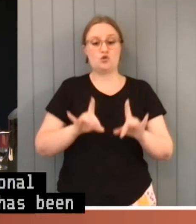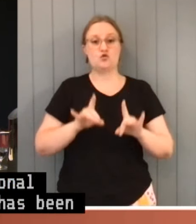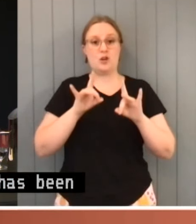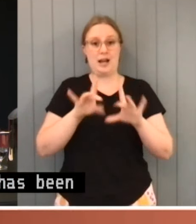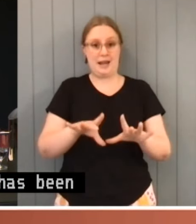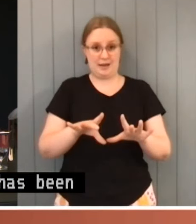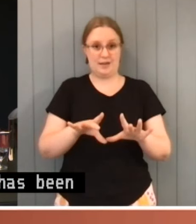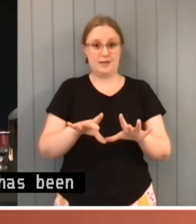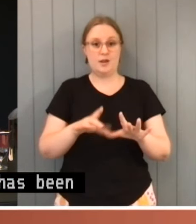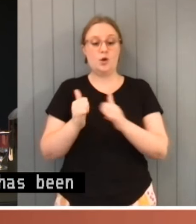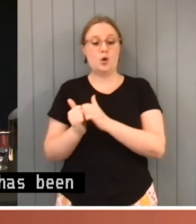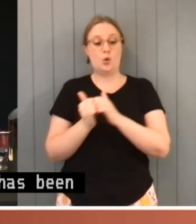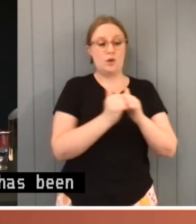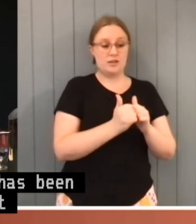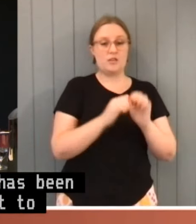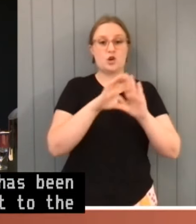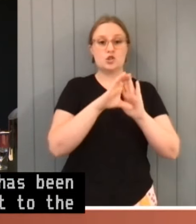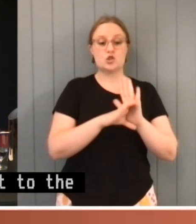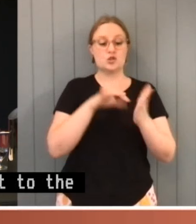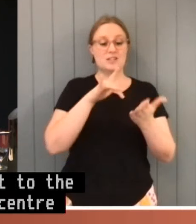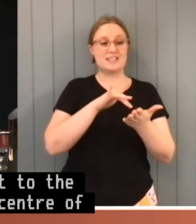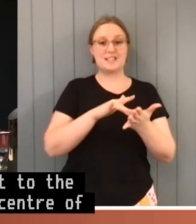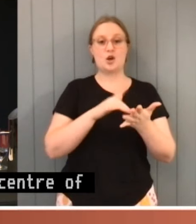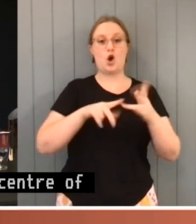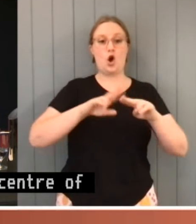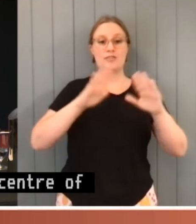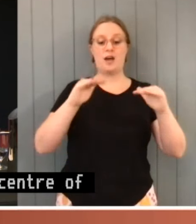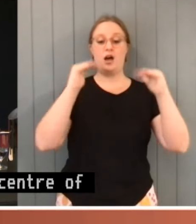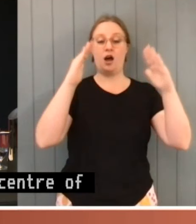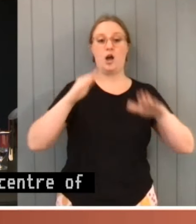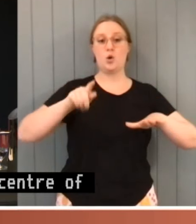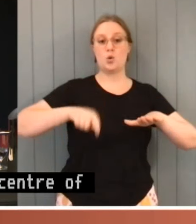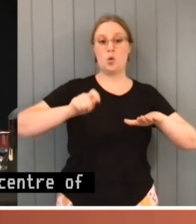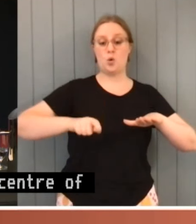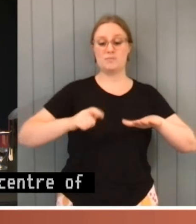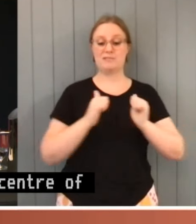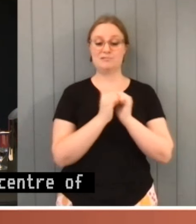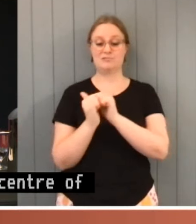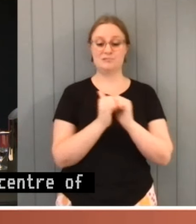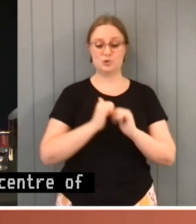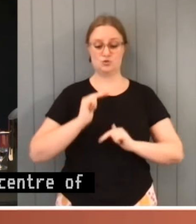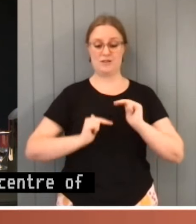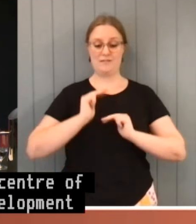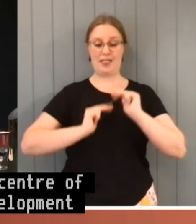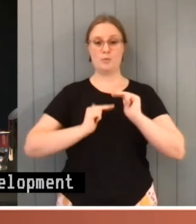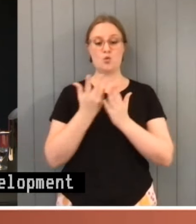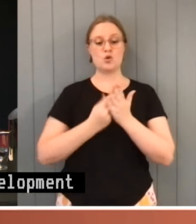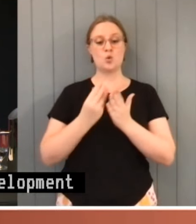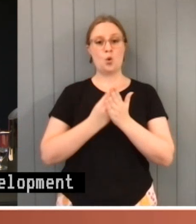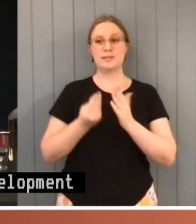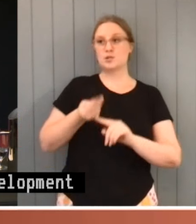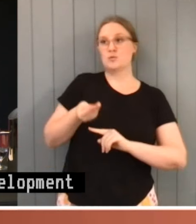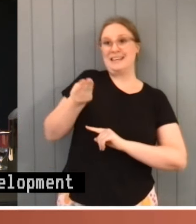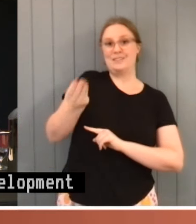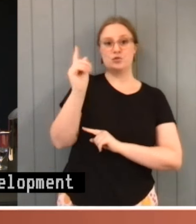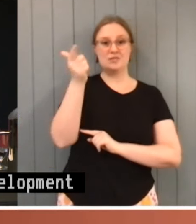Centre at the High Court is the development of teacher resources. And Anne Toomey's had a strong